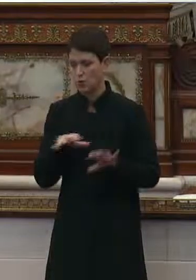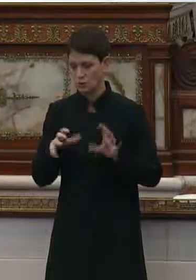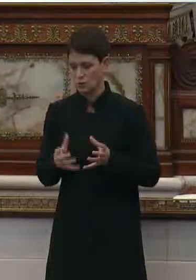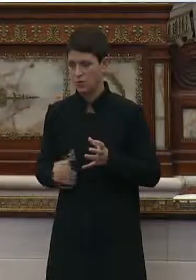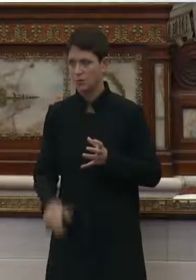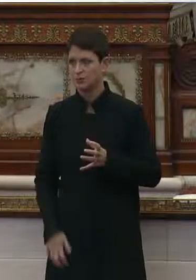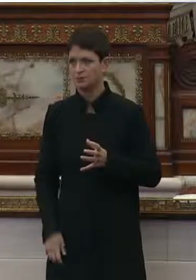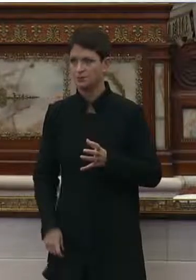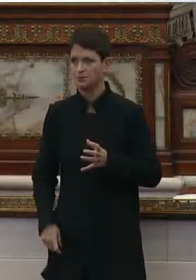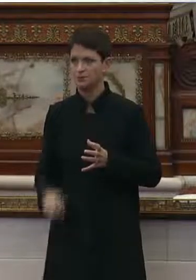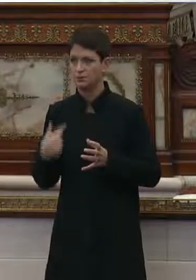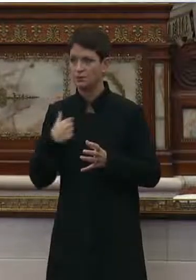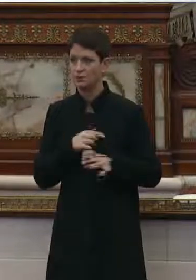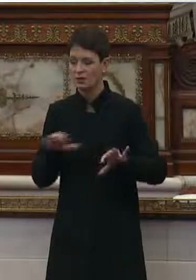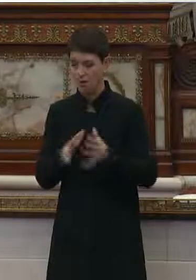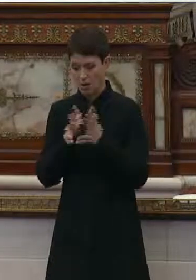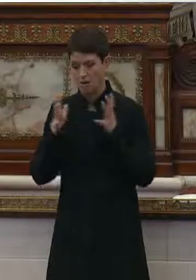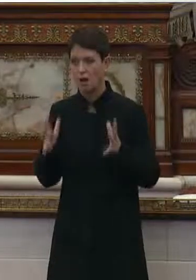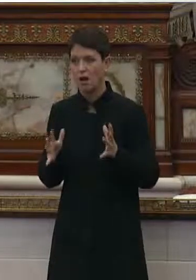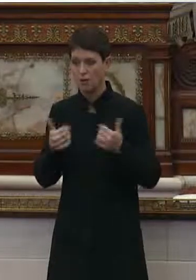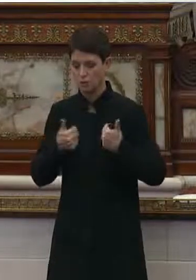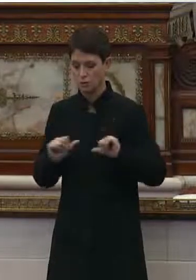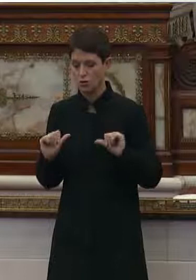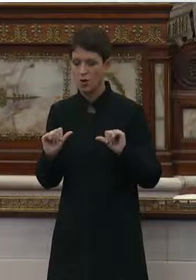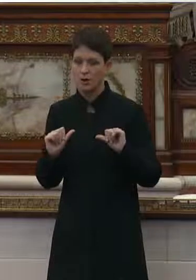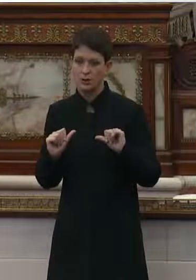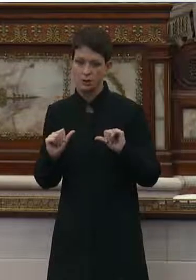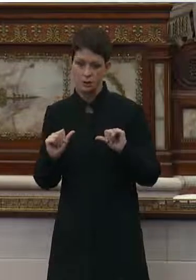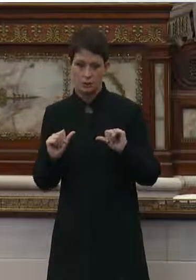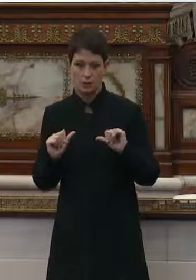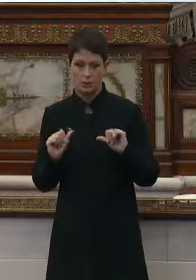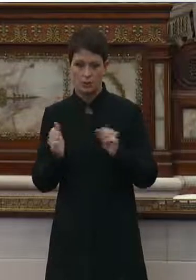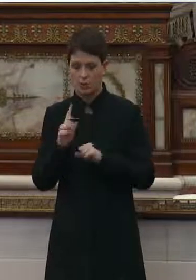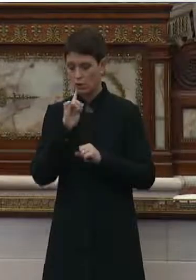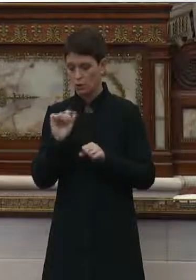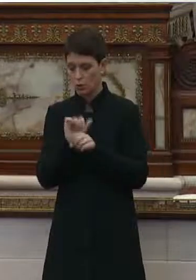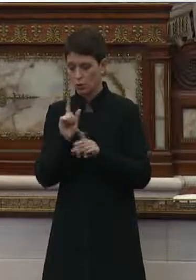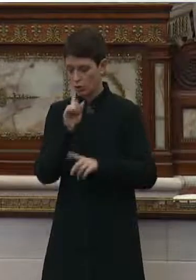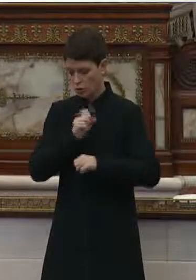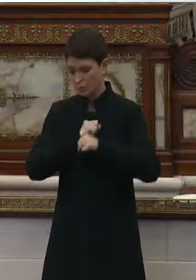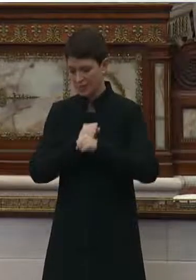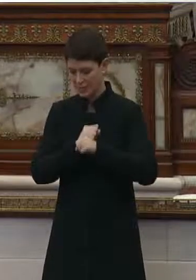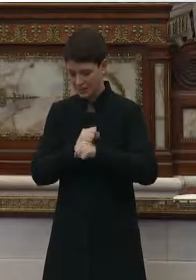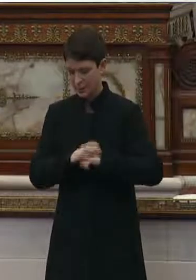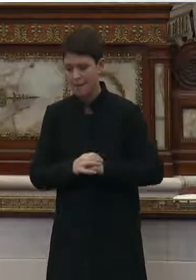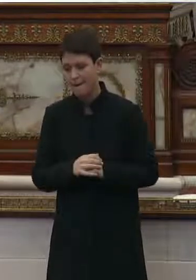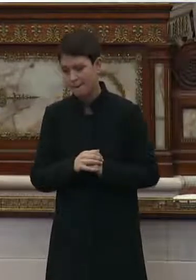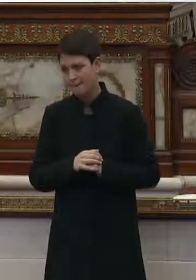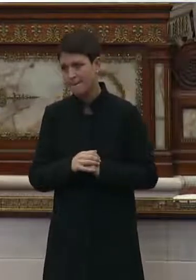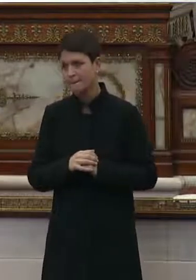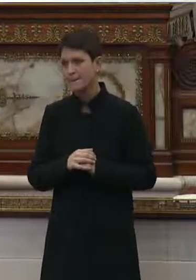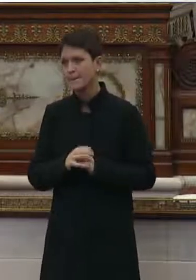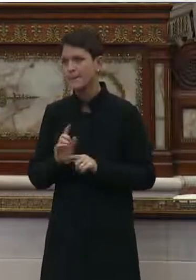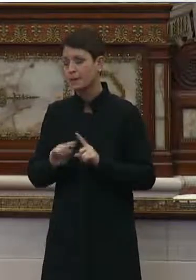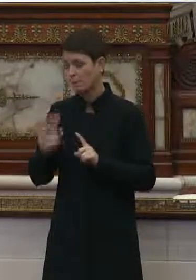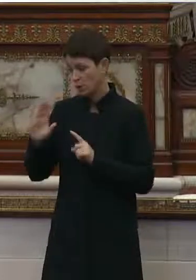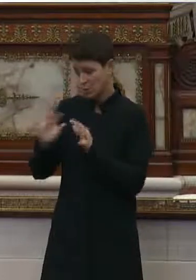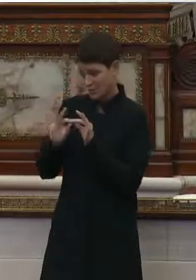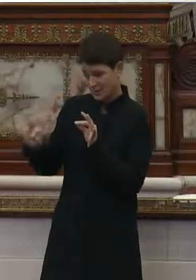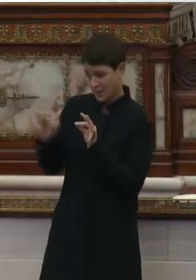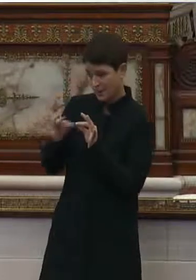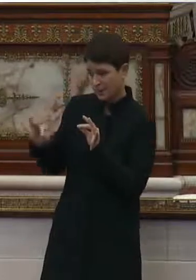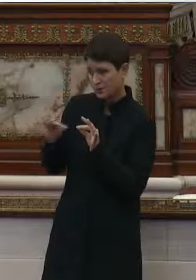a lot to try to make sure that workers are protected, but I think your statement